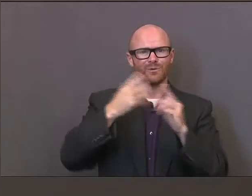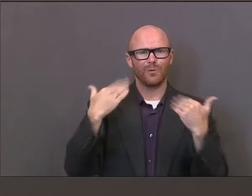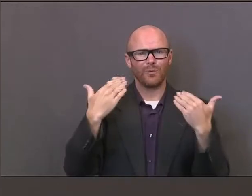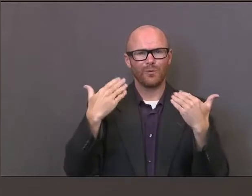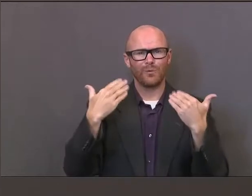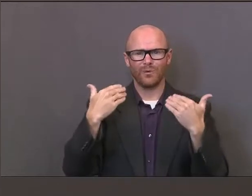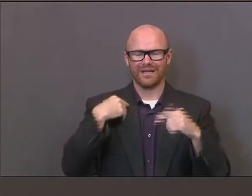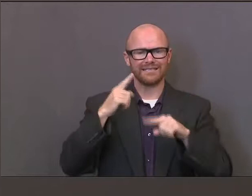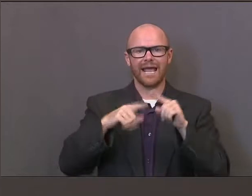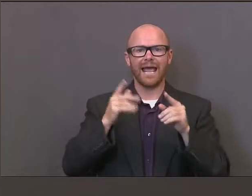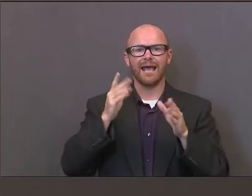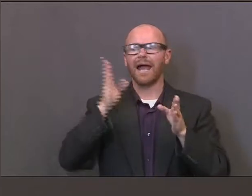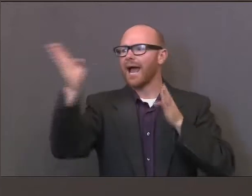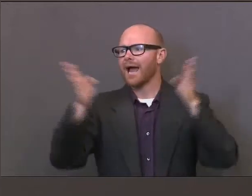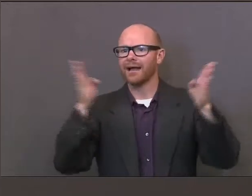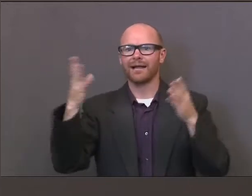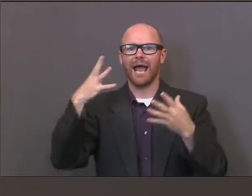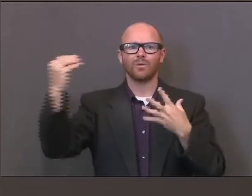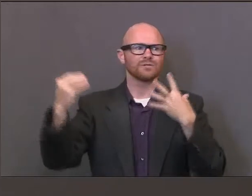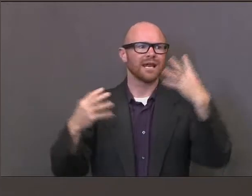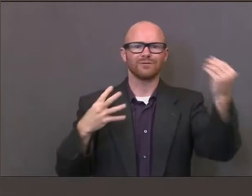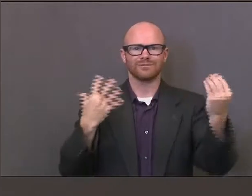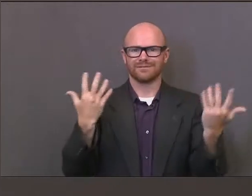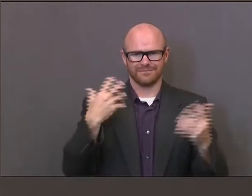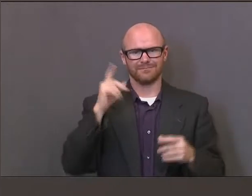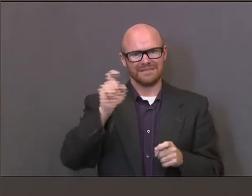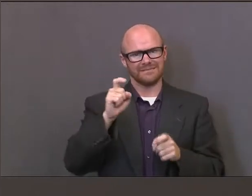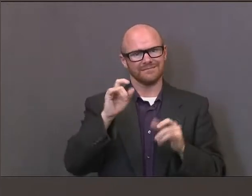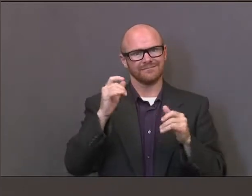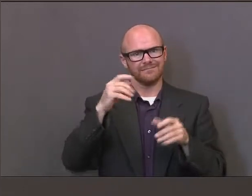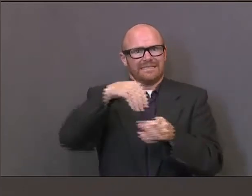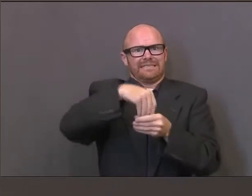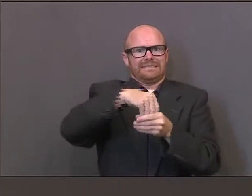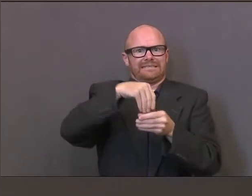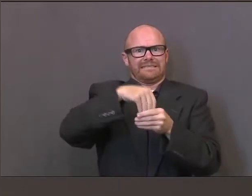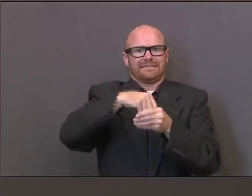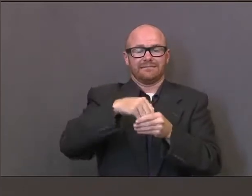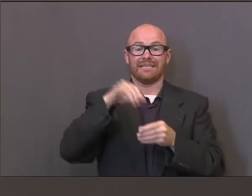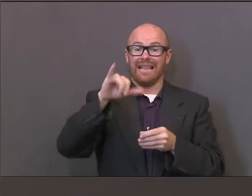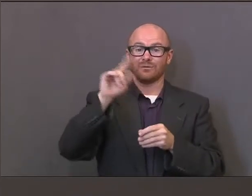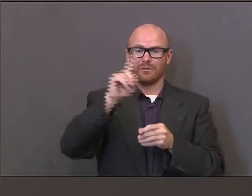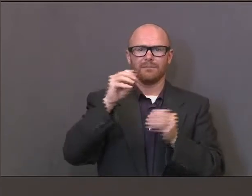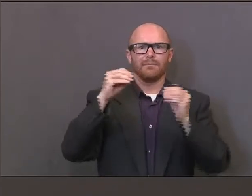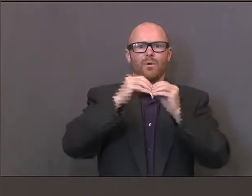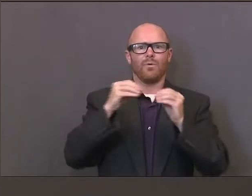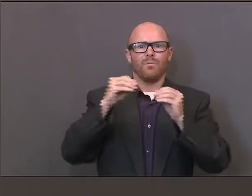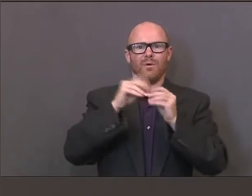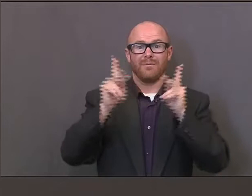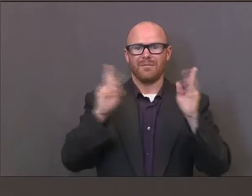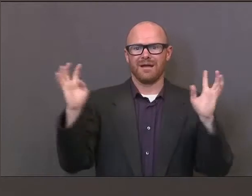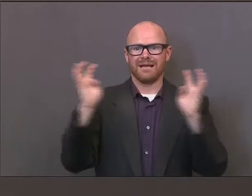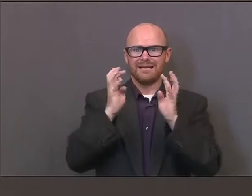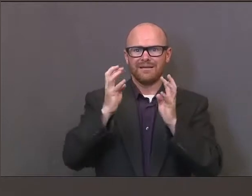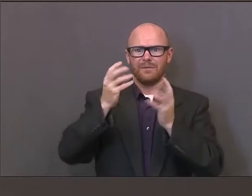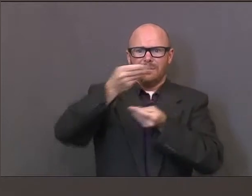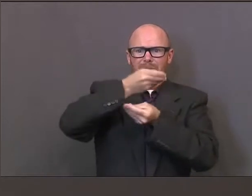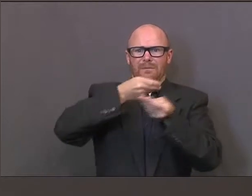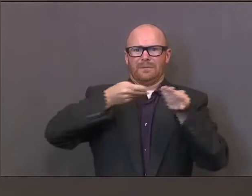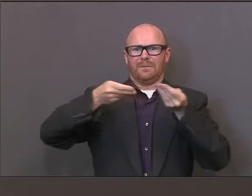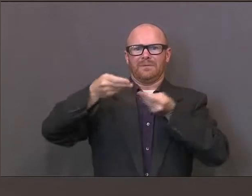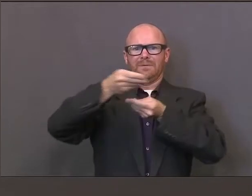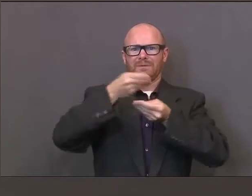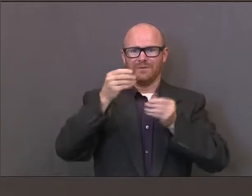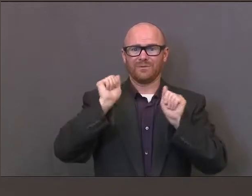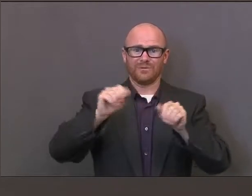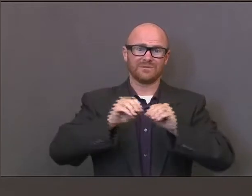activities we could have done outside will not have to be moved indoors. That creates a little bit more of a challenge for us as we move forward and, again,